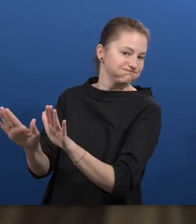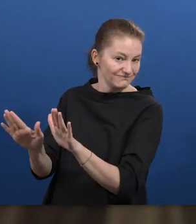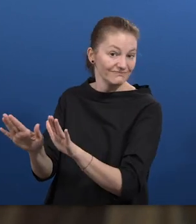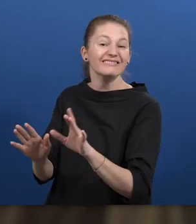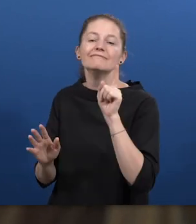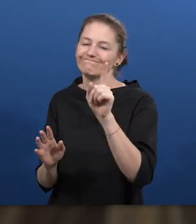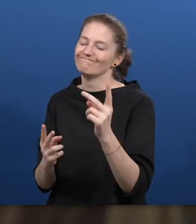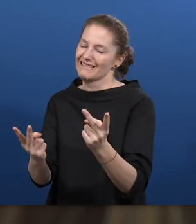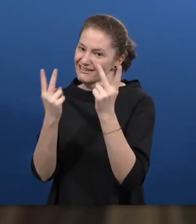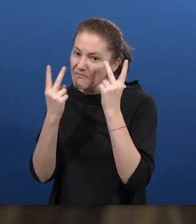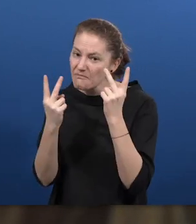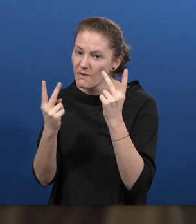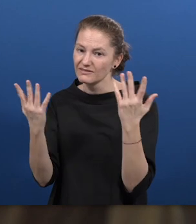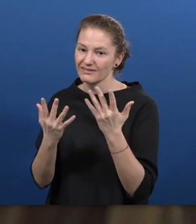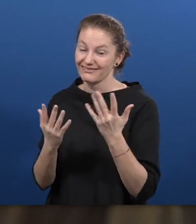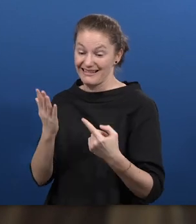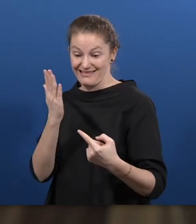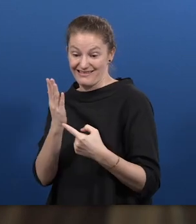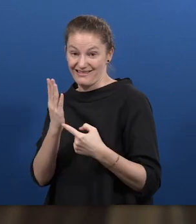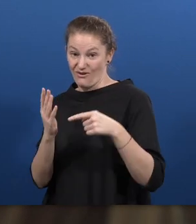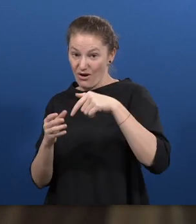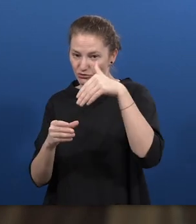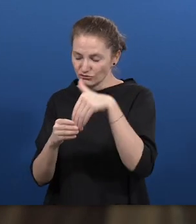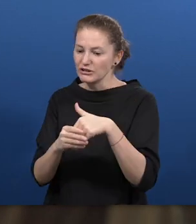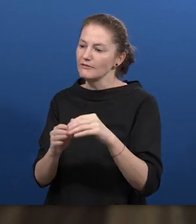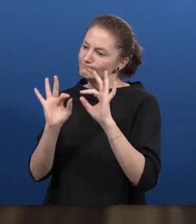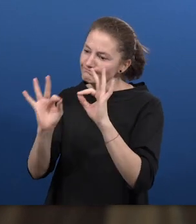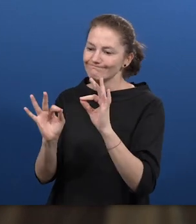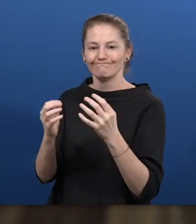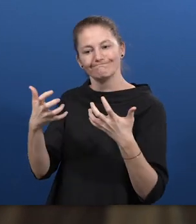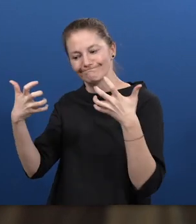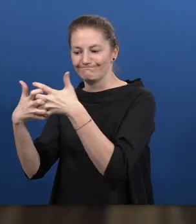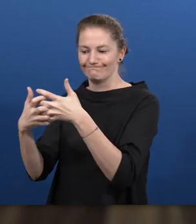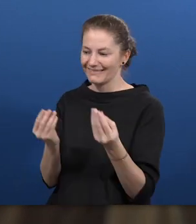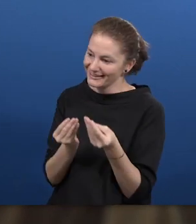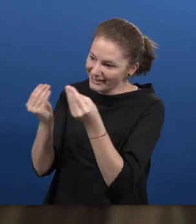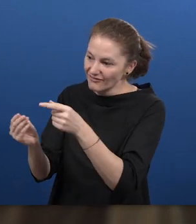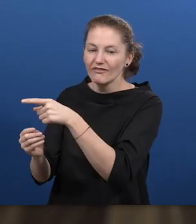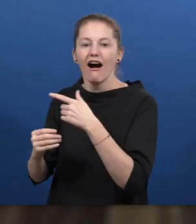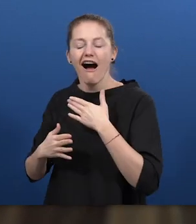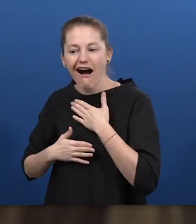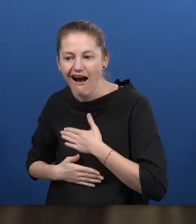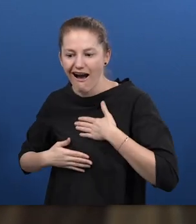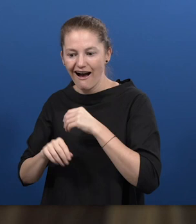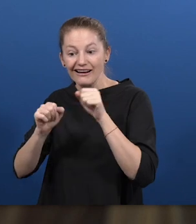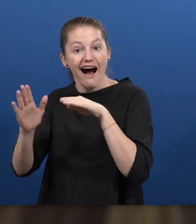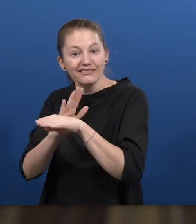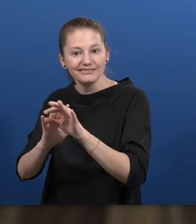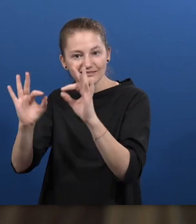trying to deal with them, especially maybe as you get older. So a barrier-free environment facilitated by technology